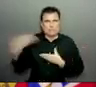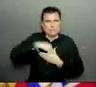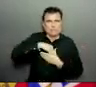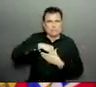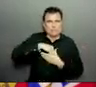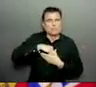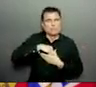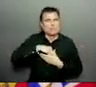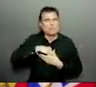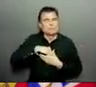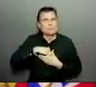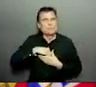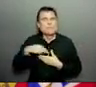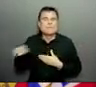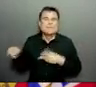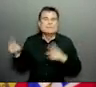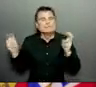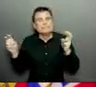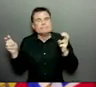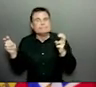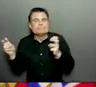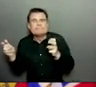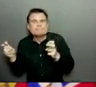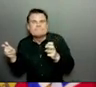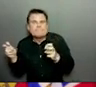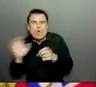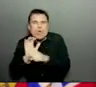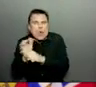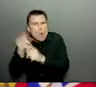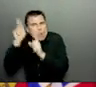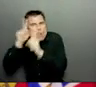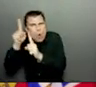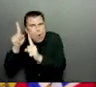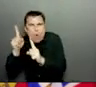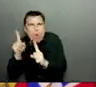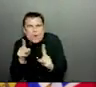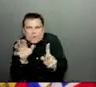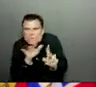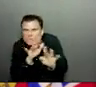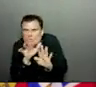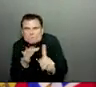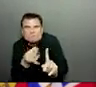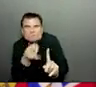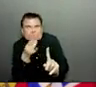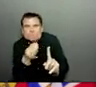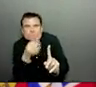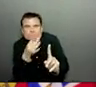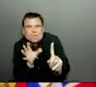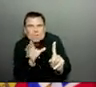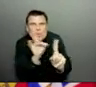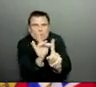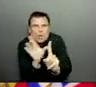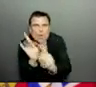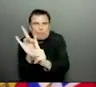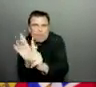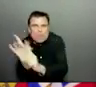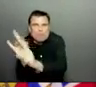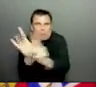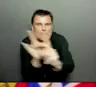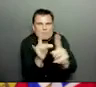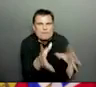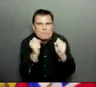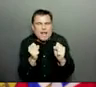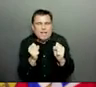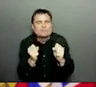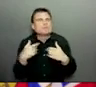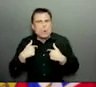if there is any other changes that this virus mutation will enable